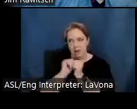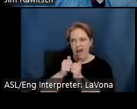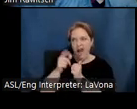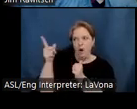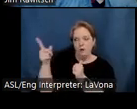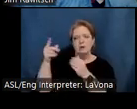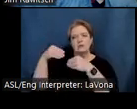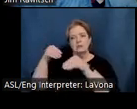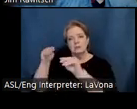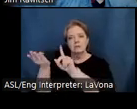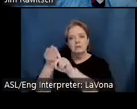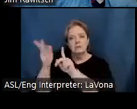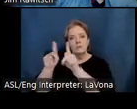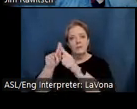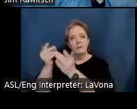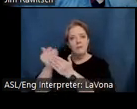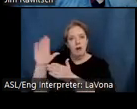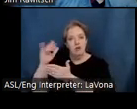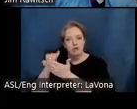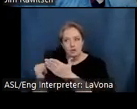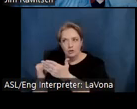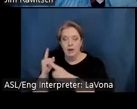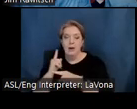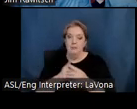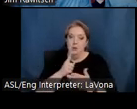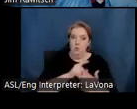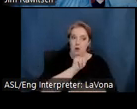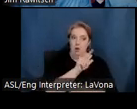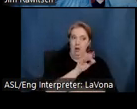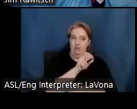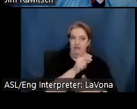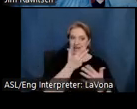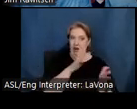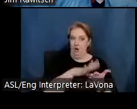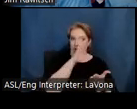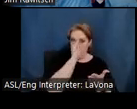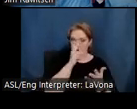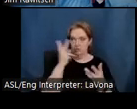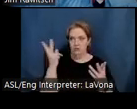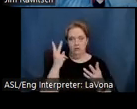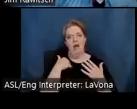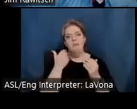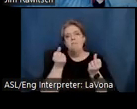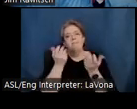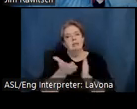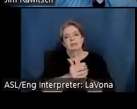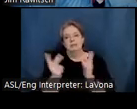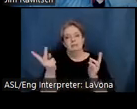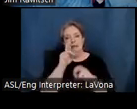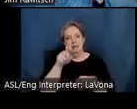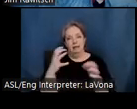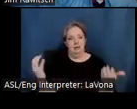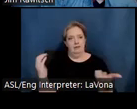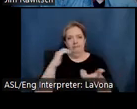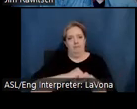sold his art. Combined with what Alfreda had learned in Santa Fe, the two already had many of the skills they would need for their